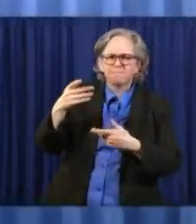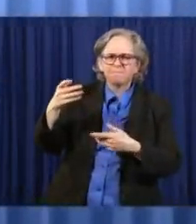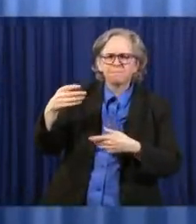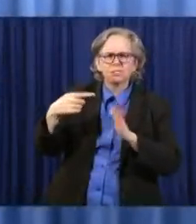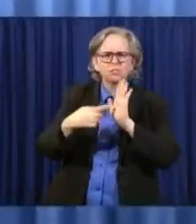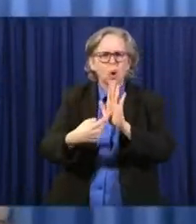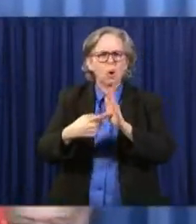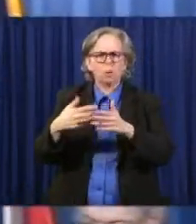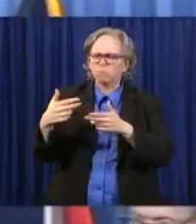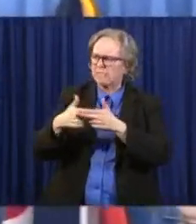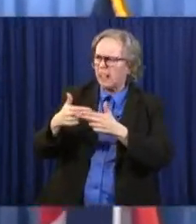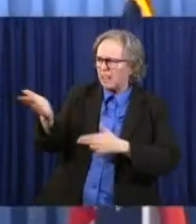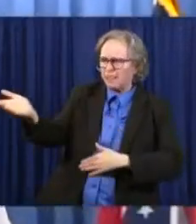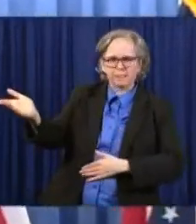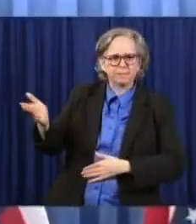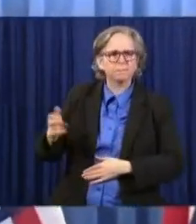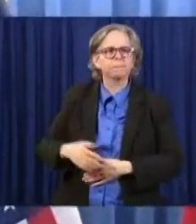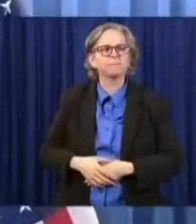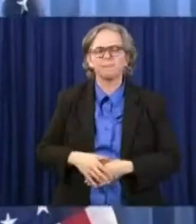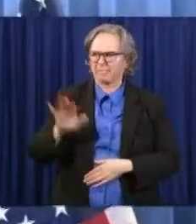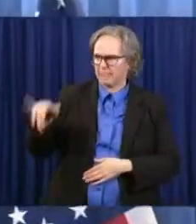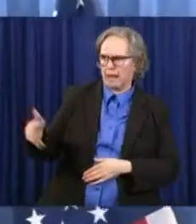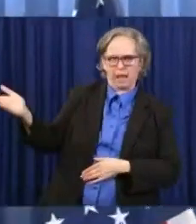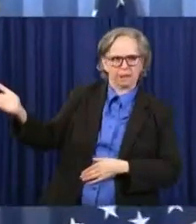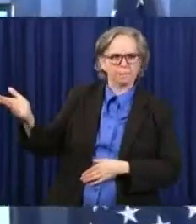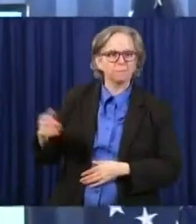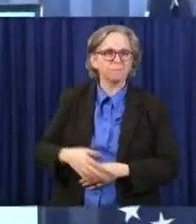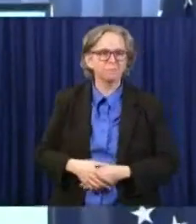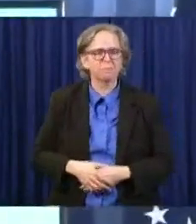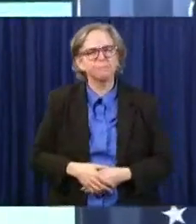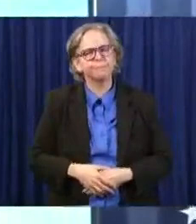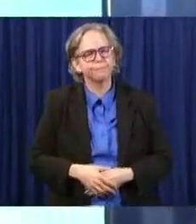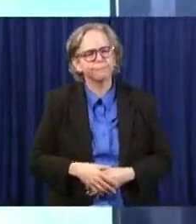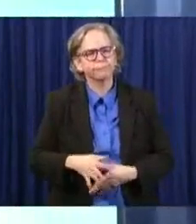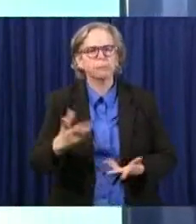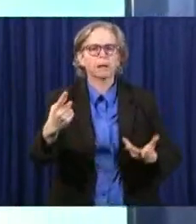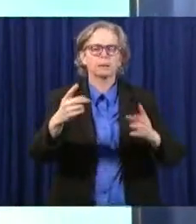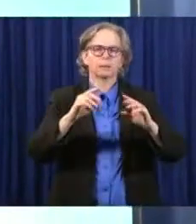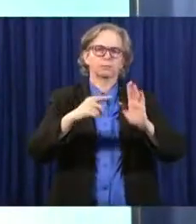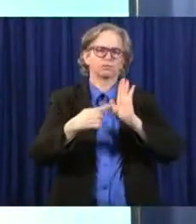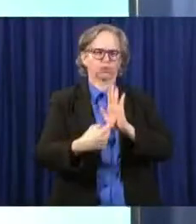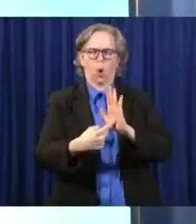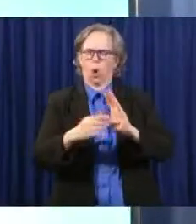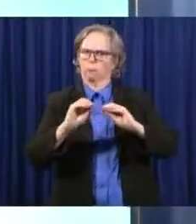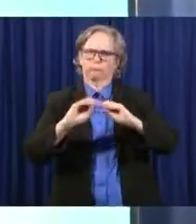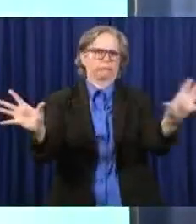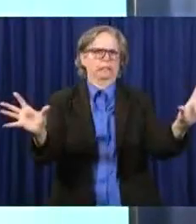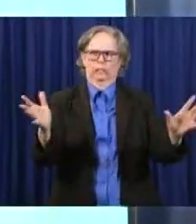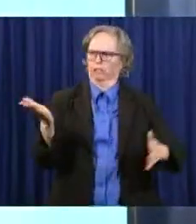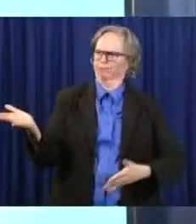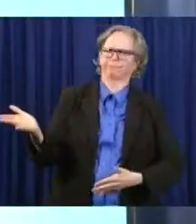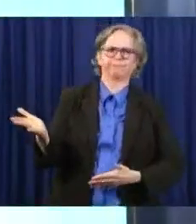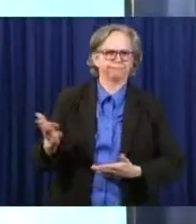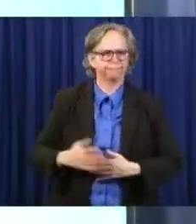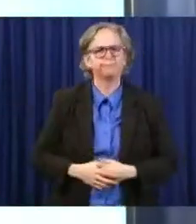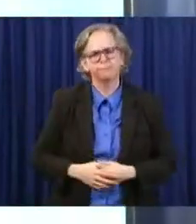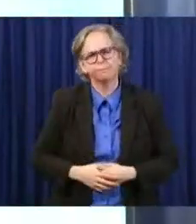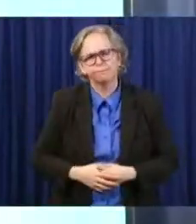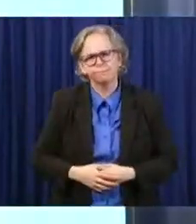pie chart there. This, I think, really gets at the heart of it. If you look at the three